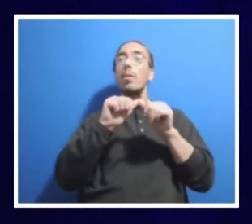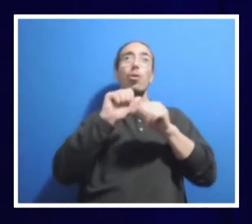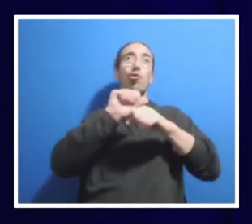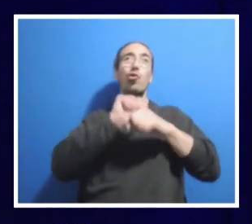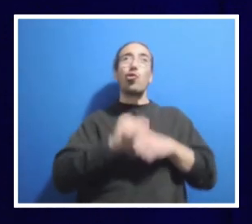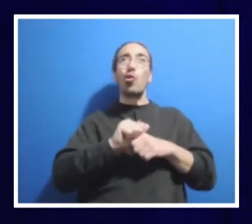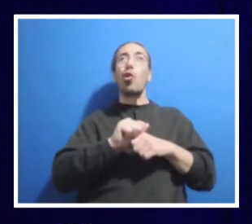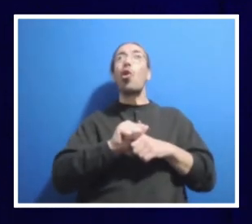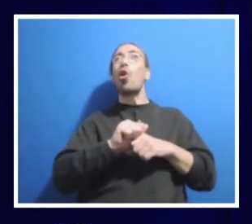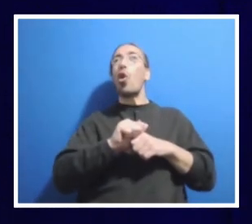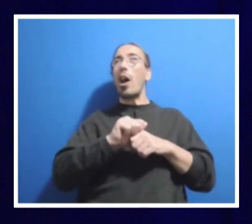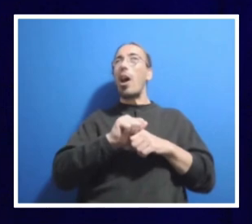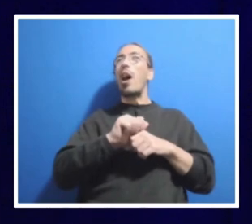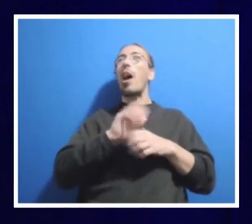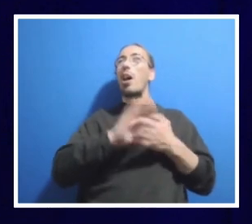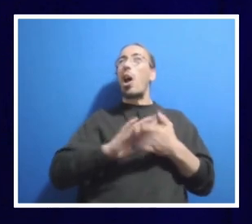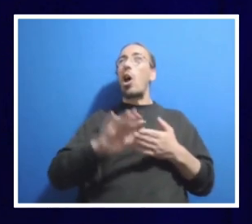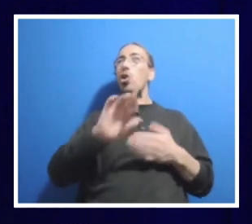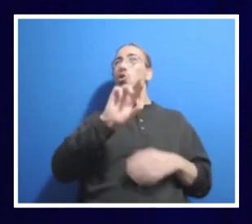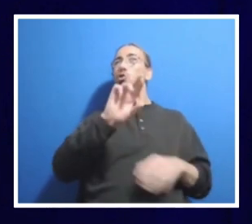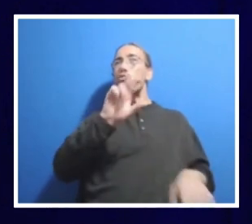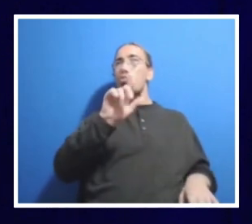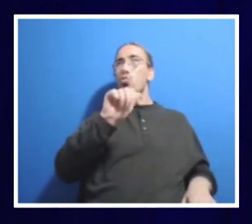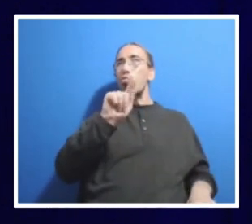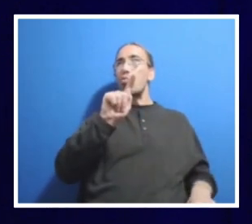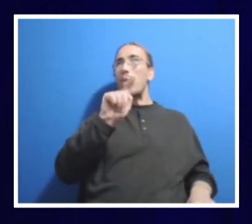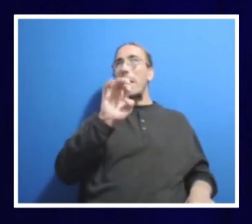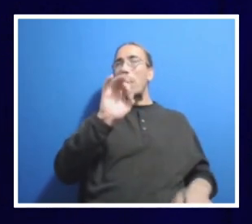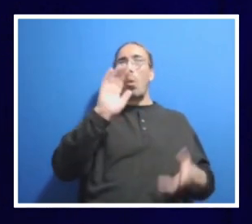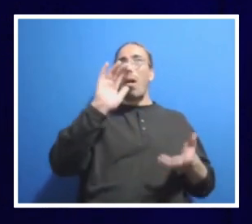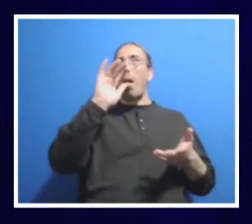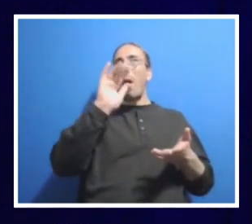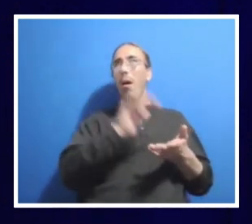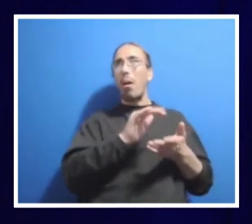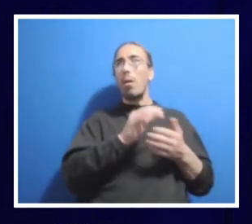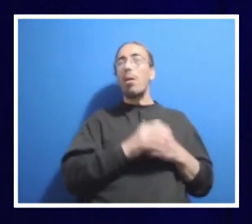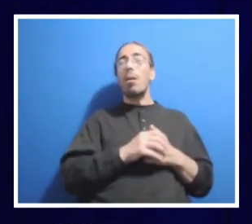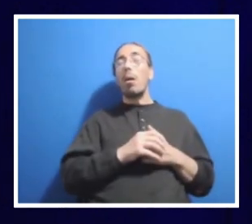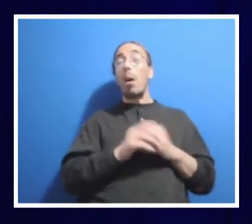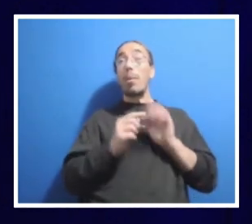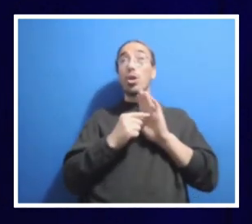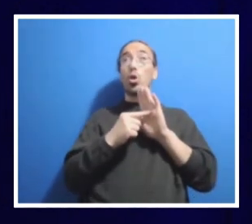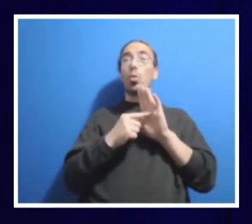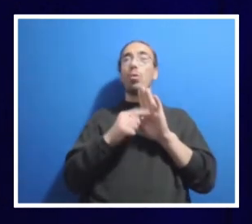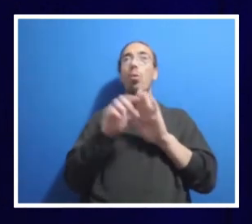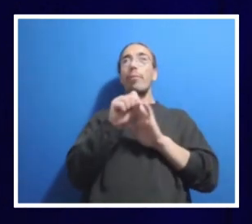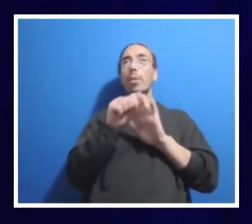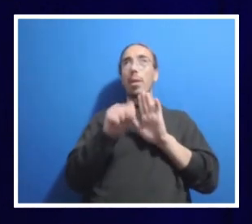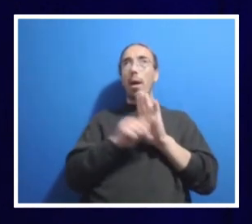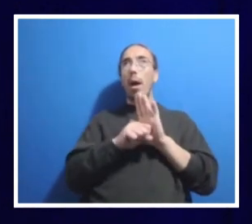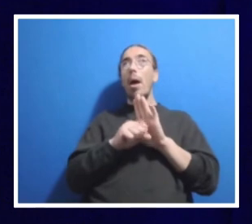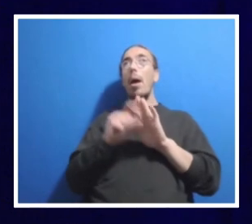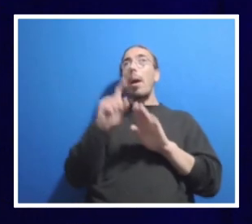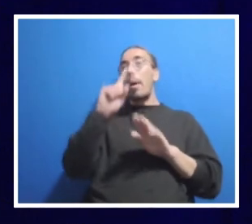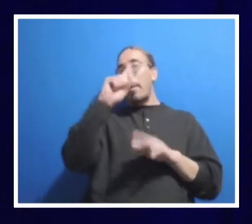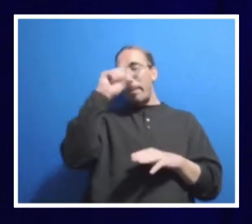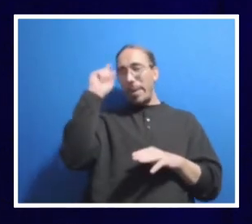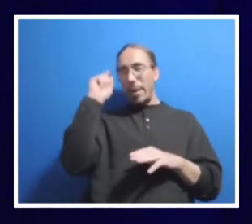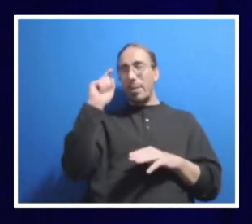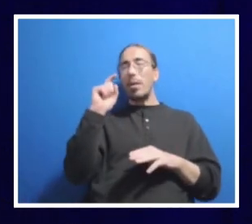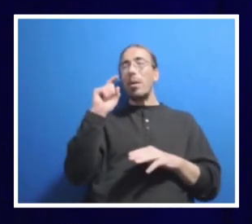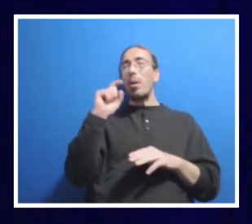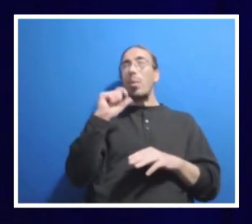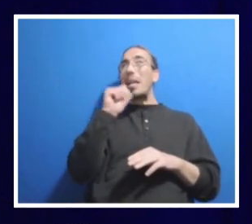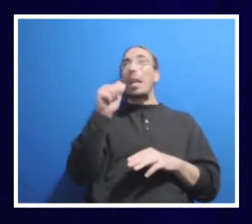go down. And it's particularly an issue in the Commonwealth because net we are not growing.